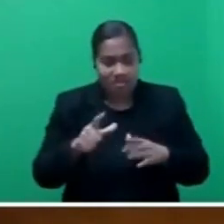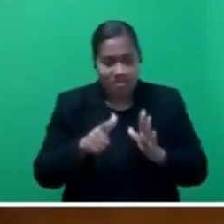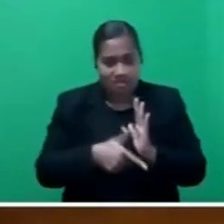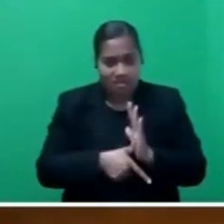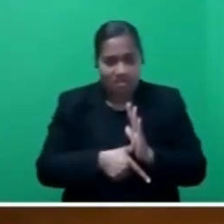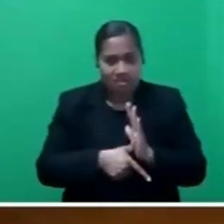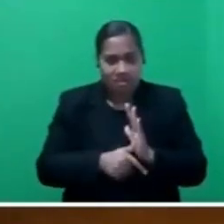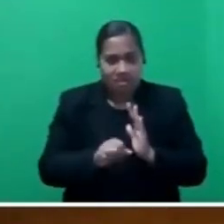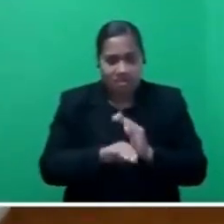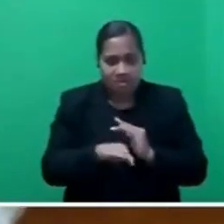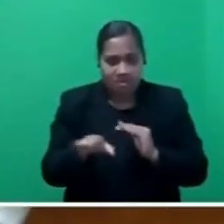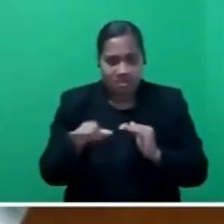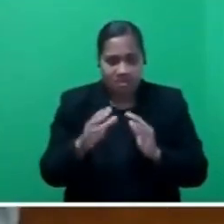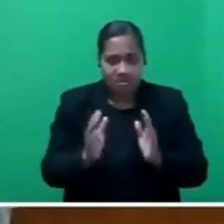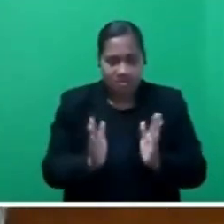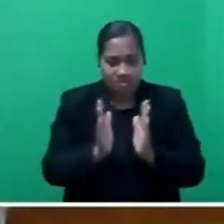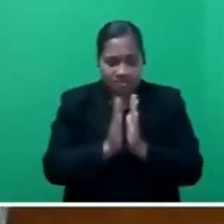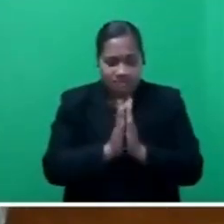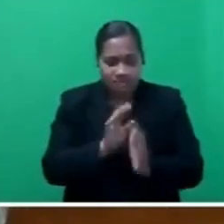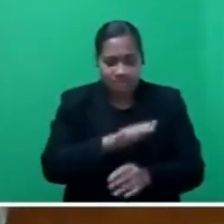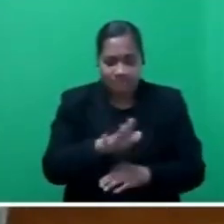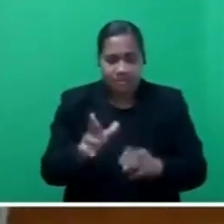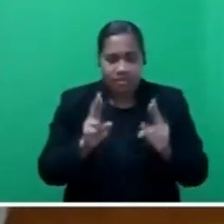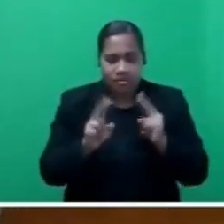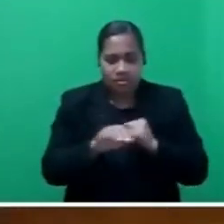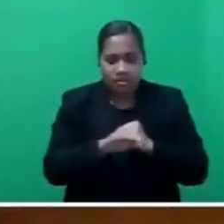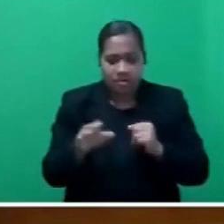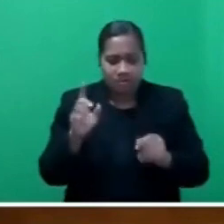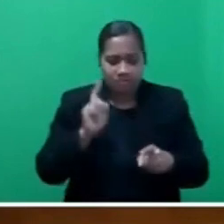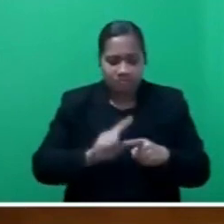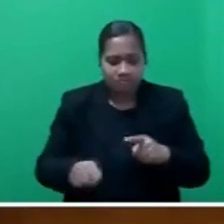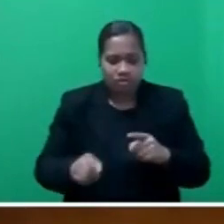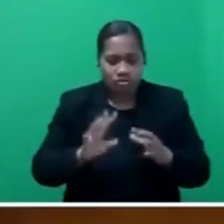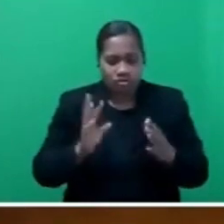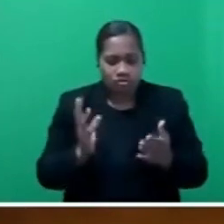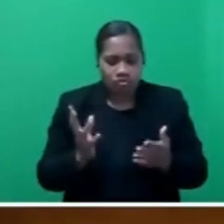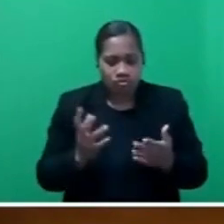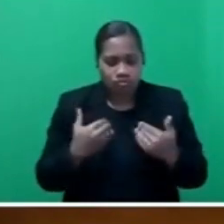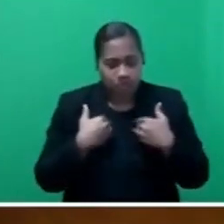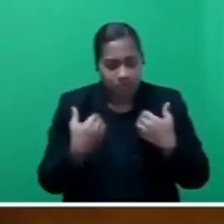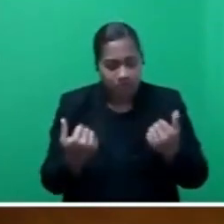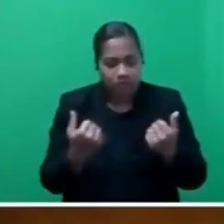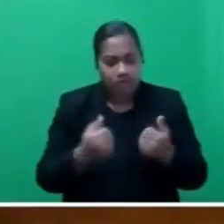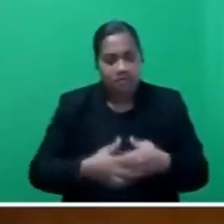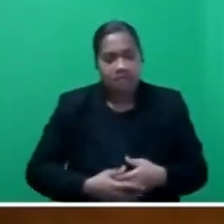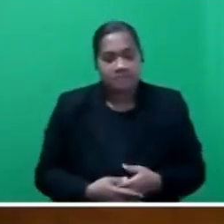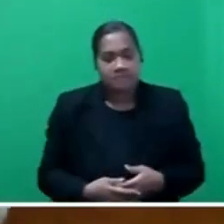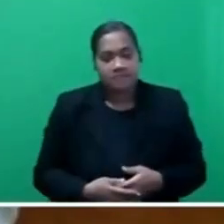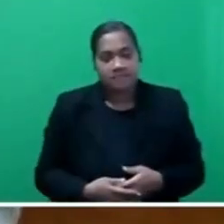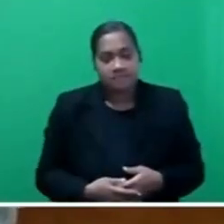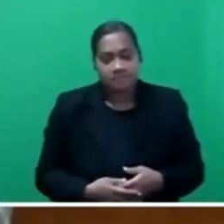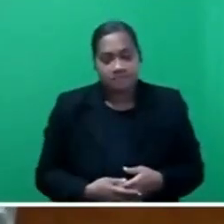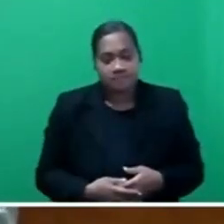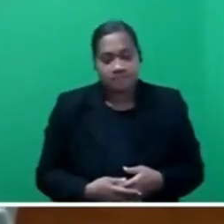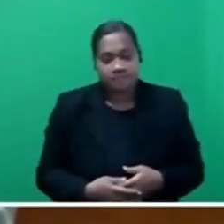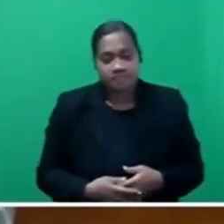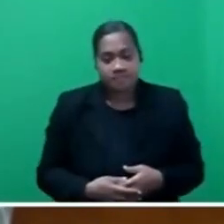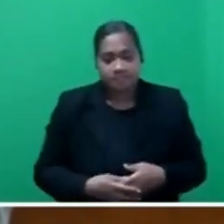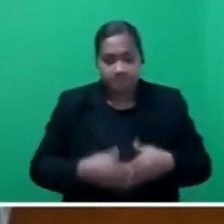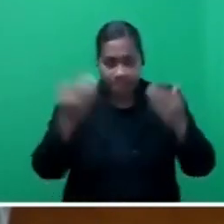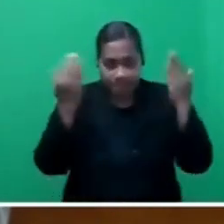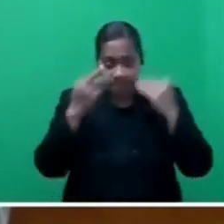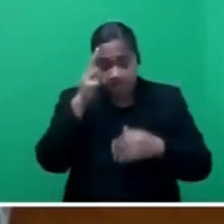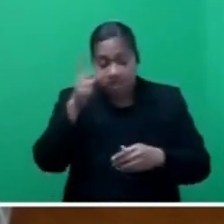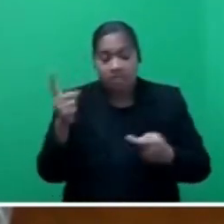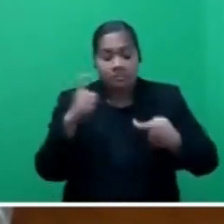keep them in our praise and wish them a speedy recovery. Mr Speaker, sir, I join my colleagues